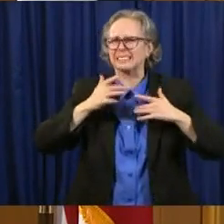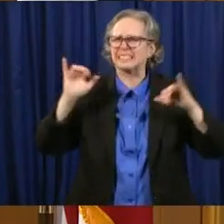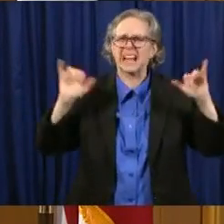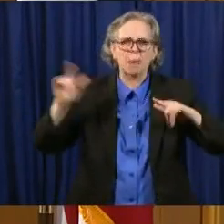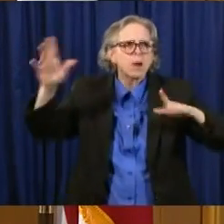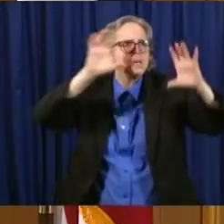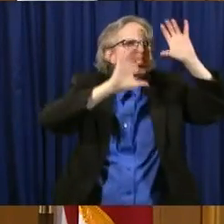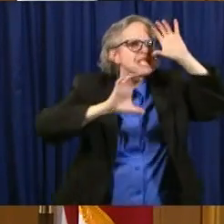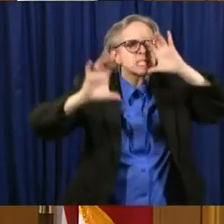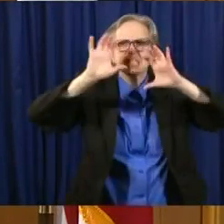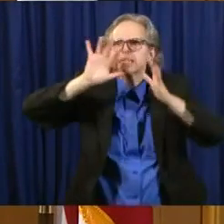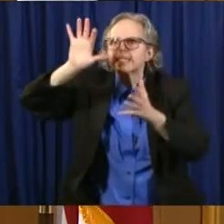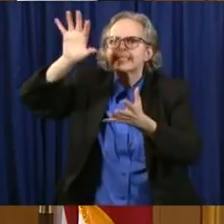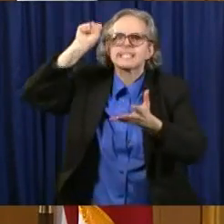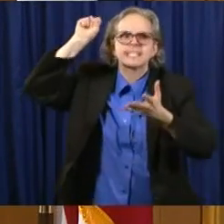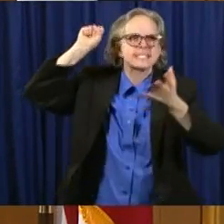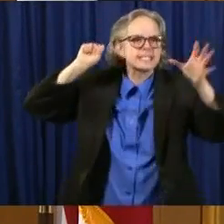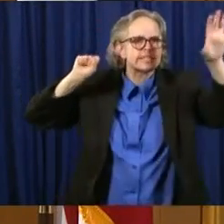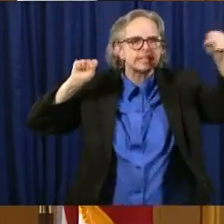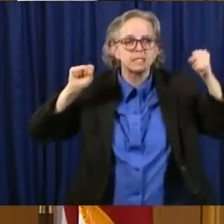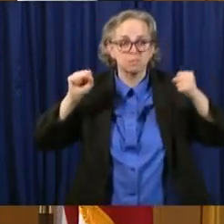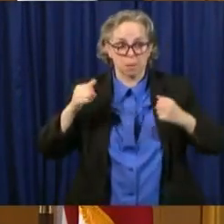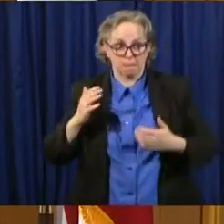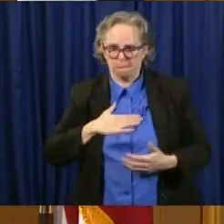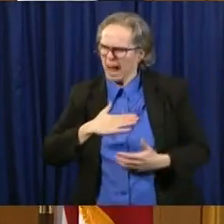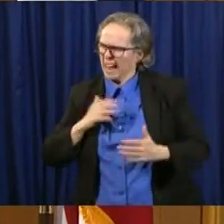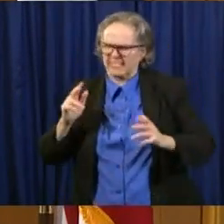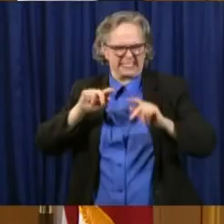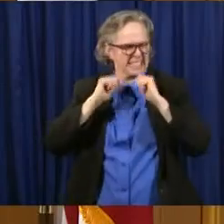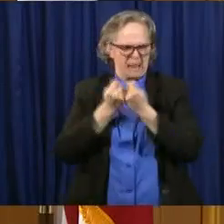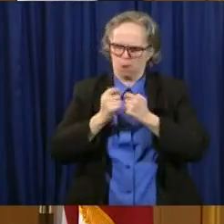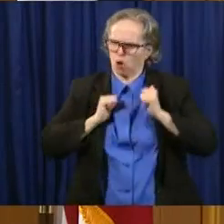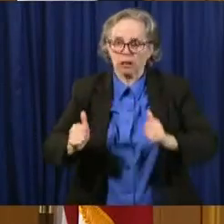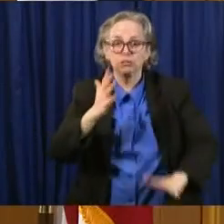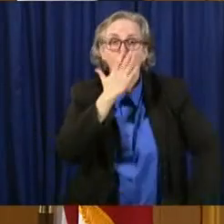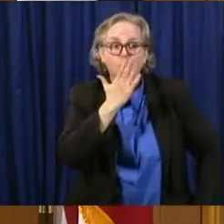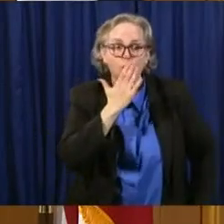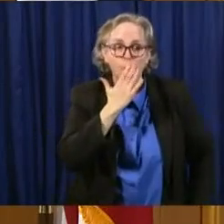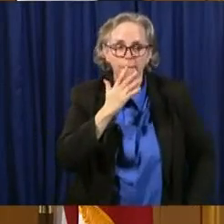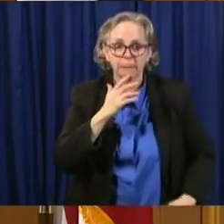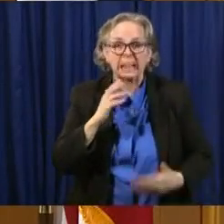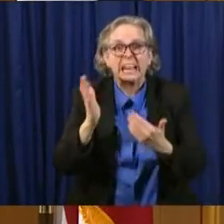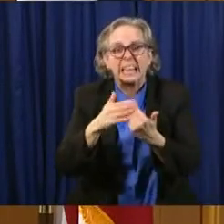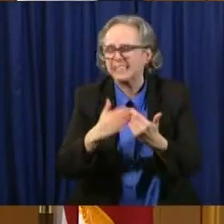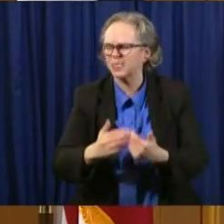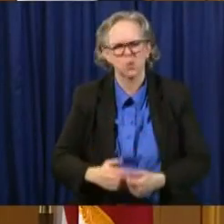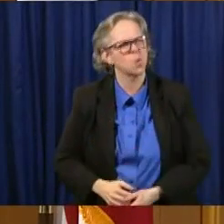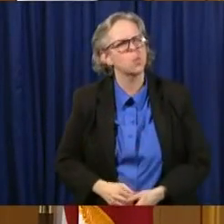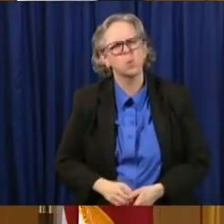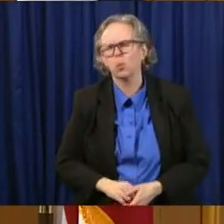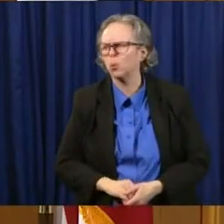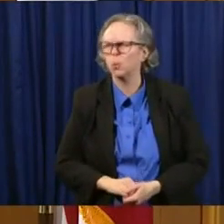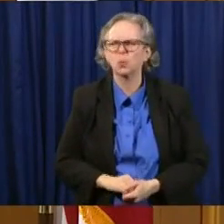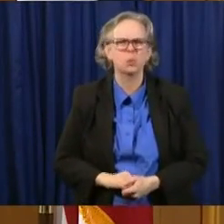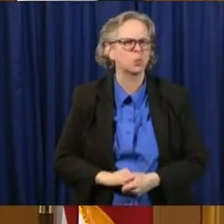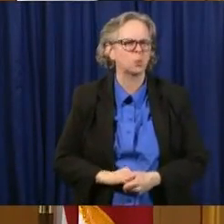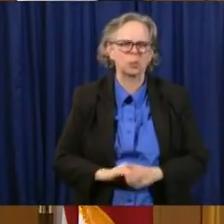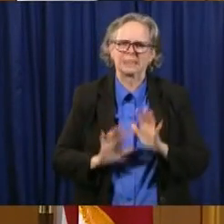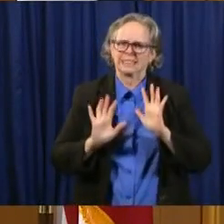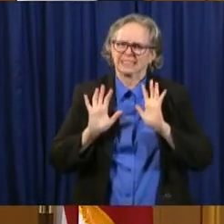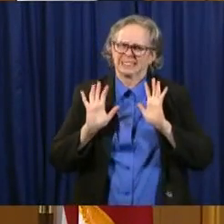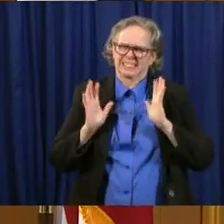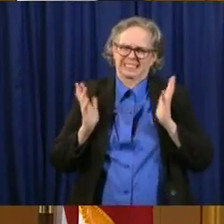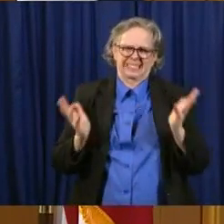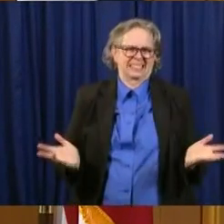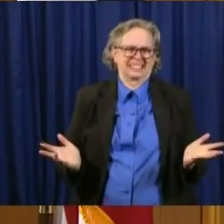is doing a good job. Uh, but it, that is, that is not easy. Uh, so no elective surgeries